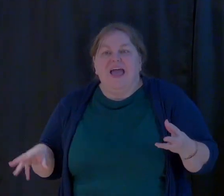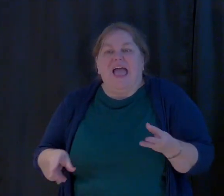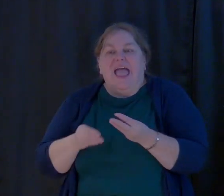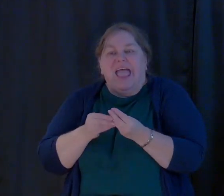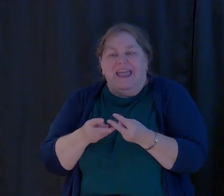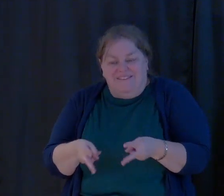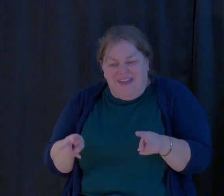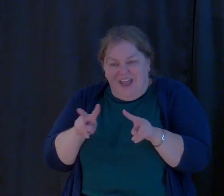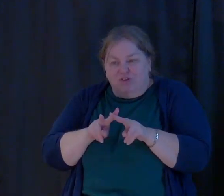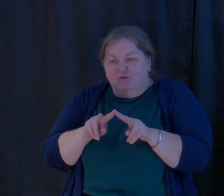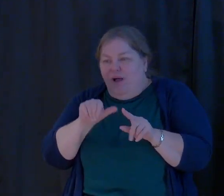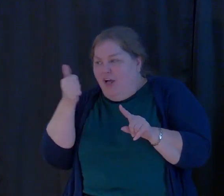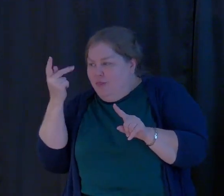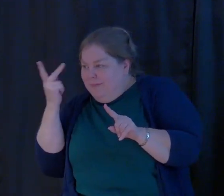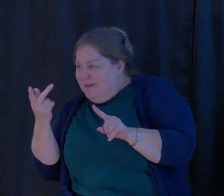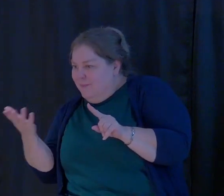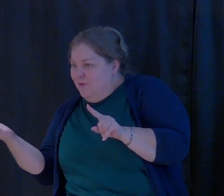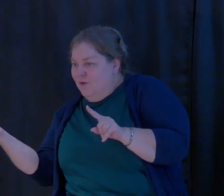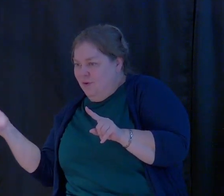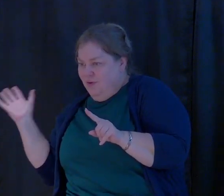lives around us.